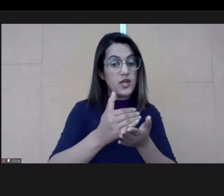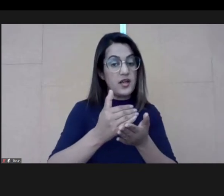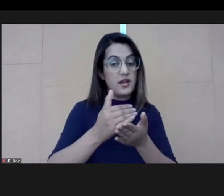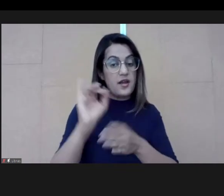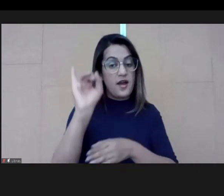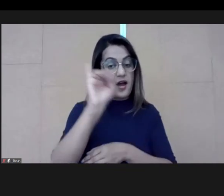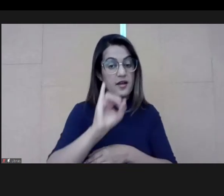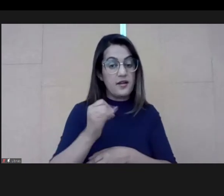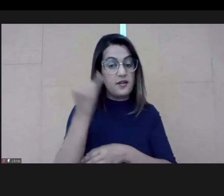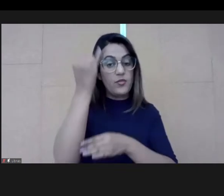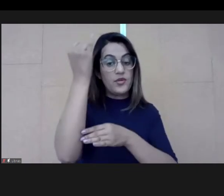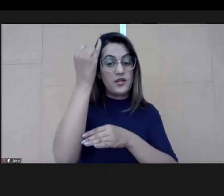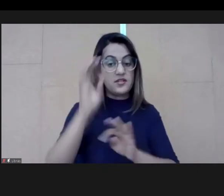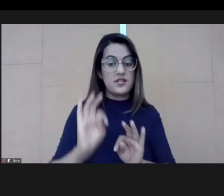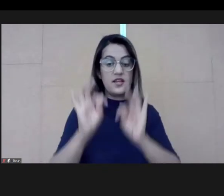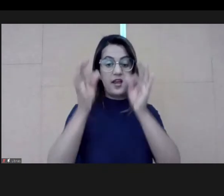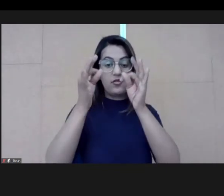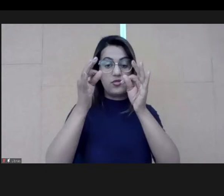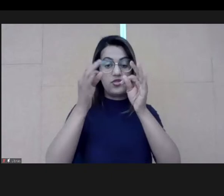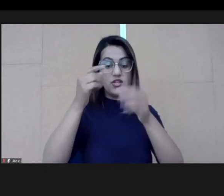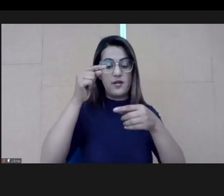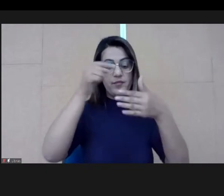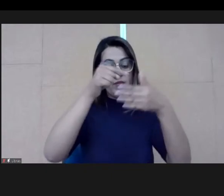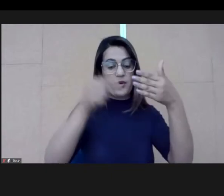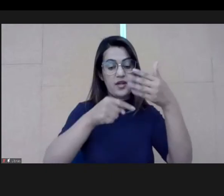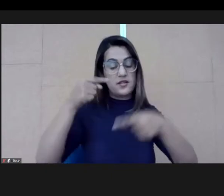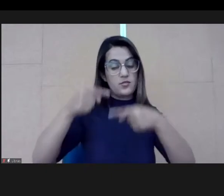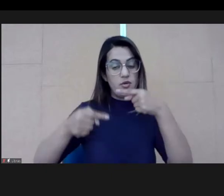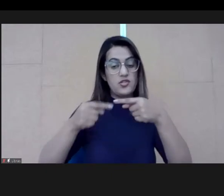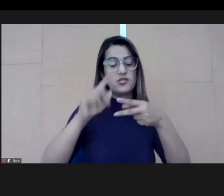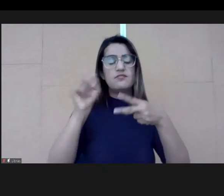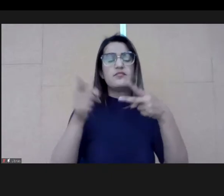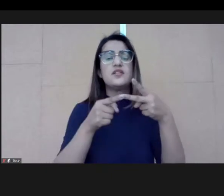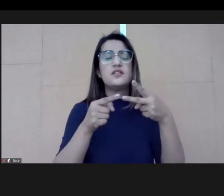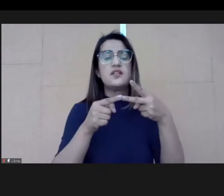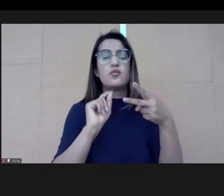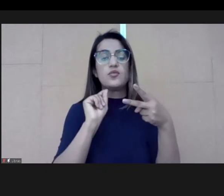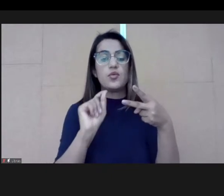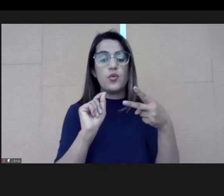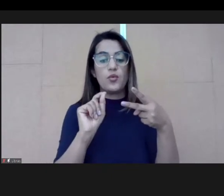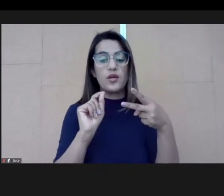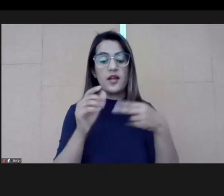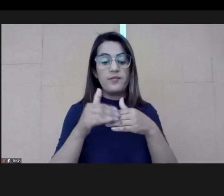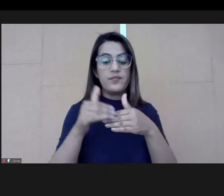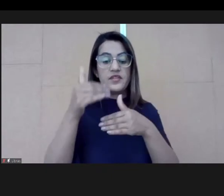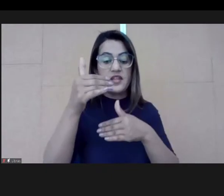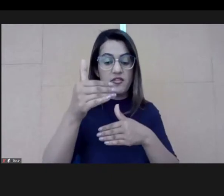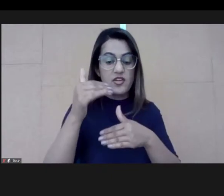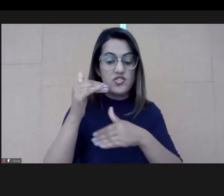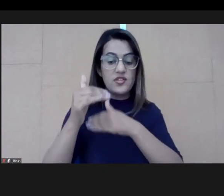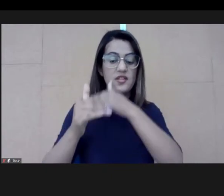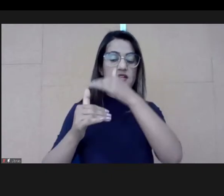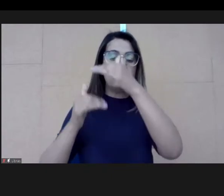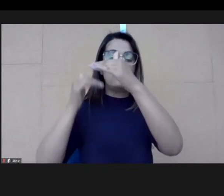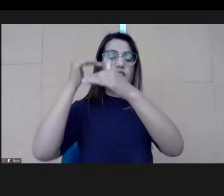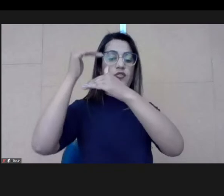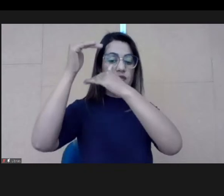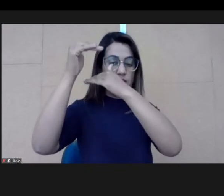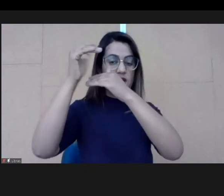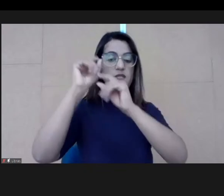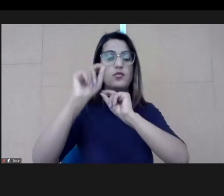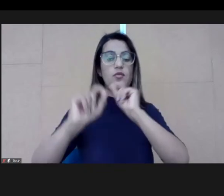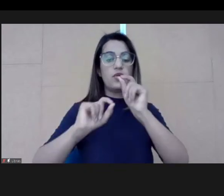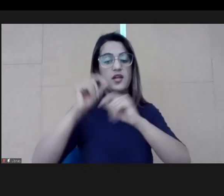of technology to these policies. Also, secondly, about the